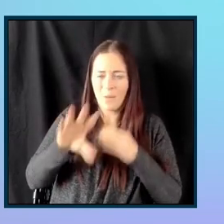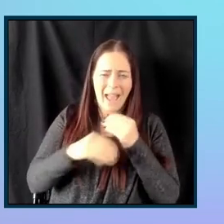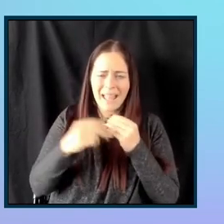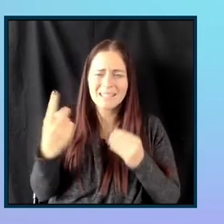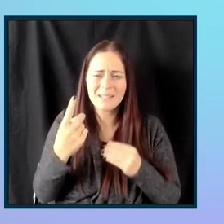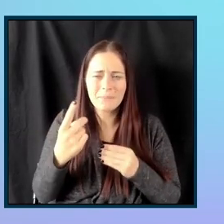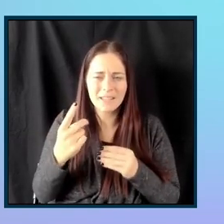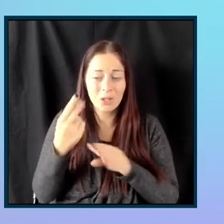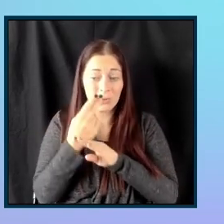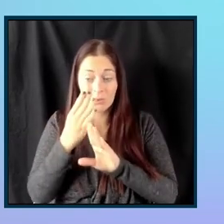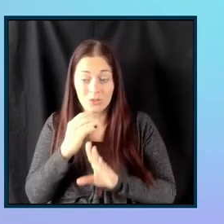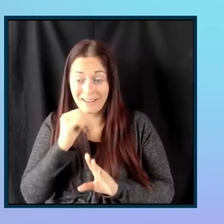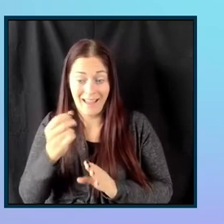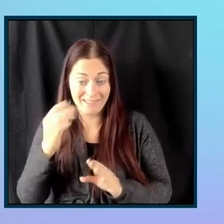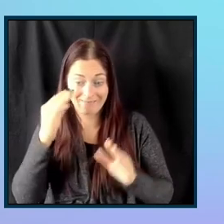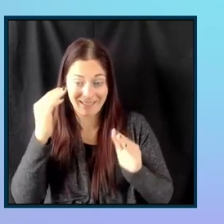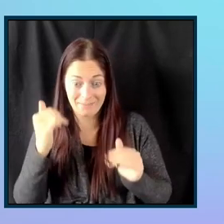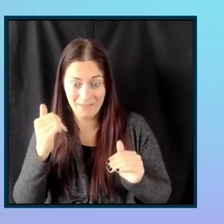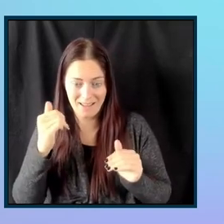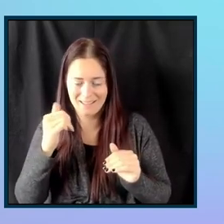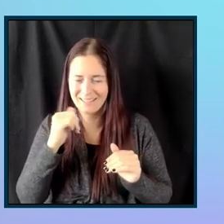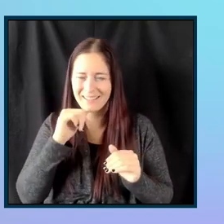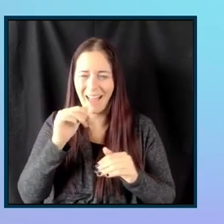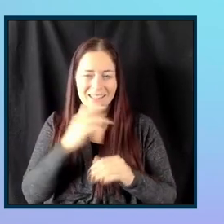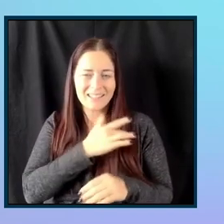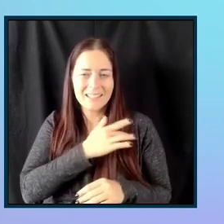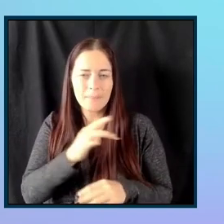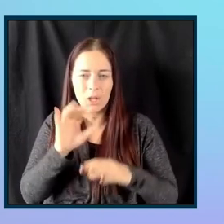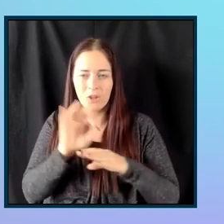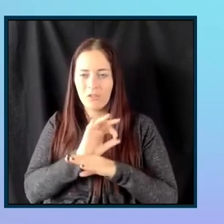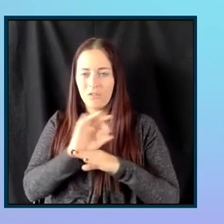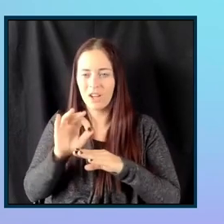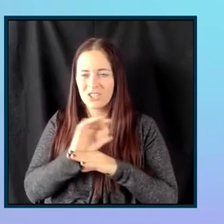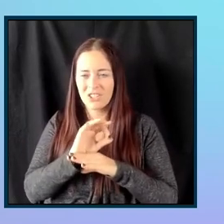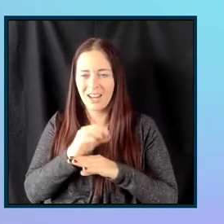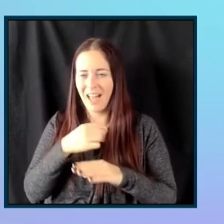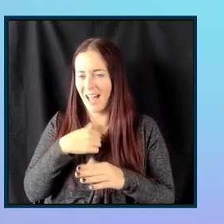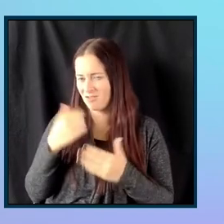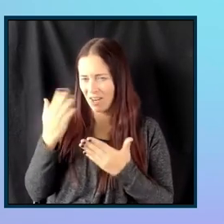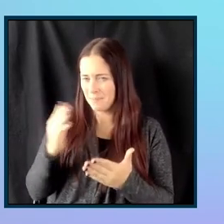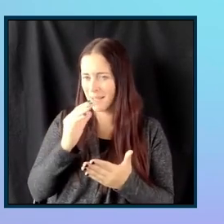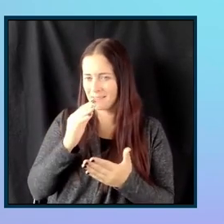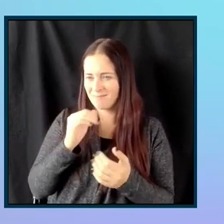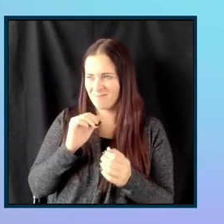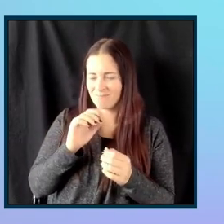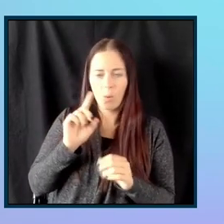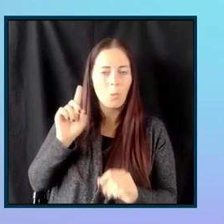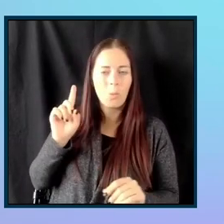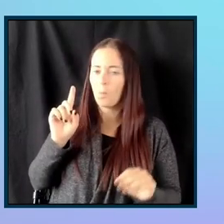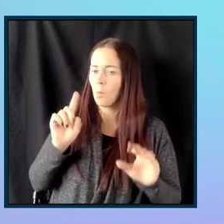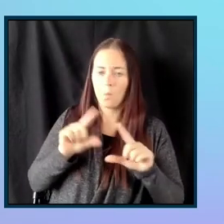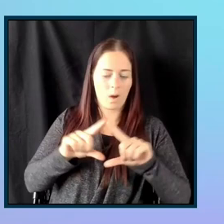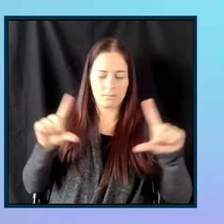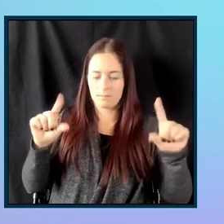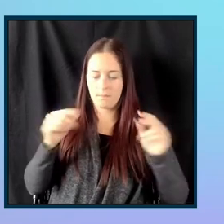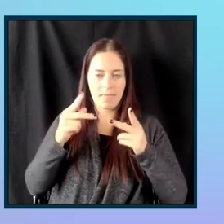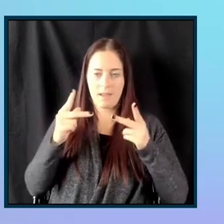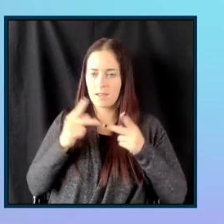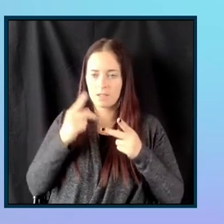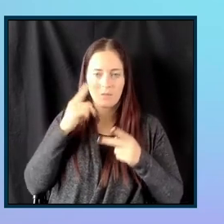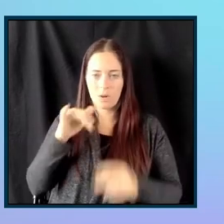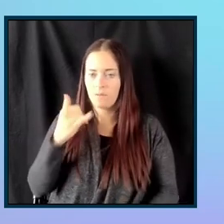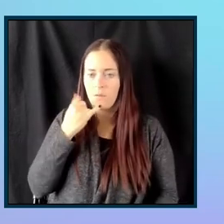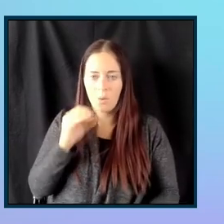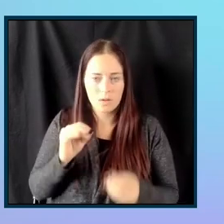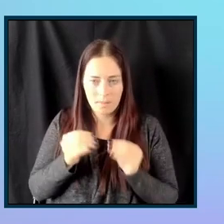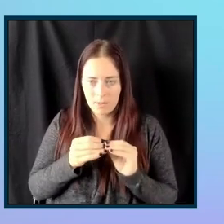normal, uh, functionality inside your browsers to kind of get that function. Um, definitely I would recommend one input field for phone numbers, and then just have